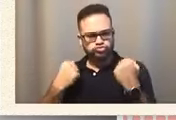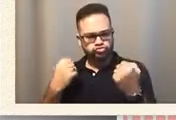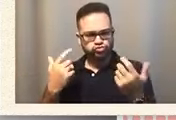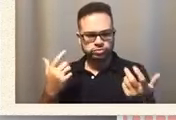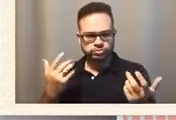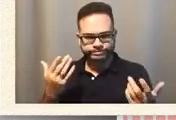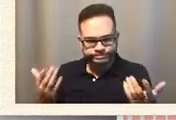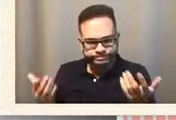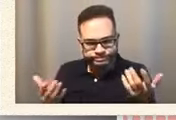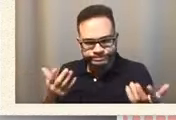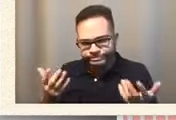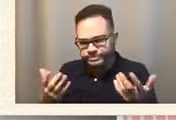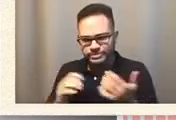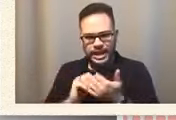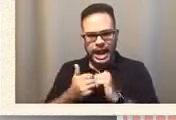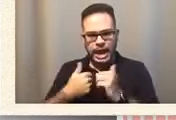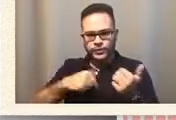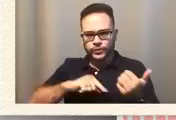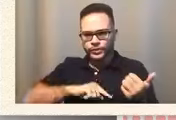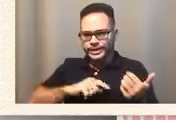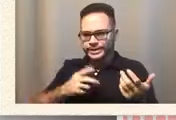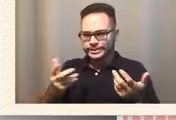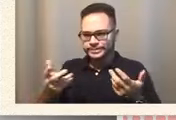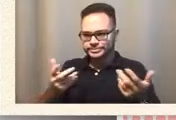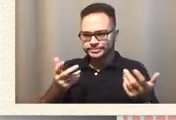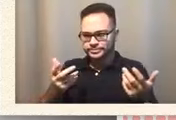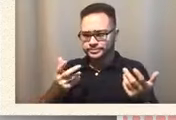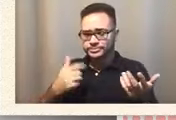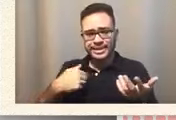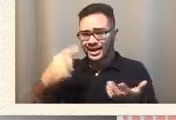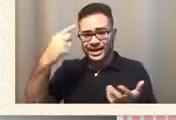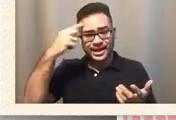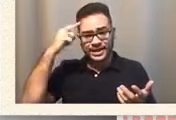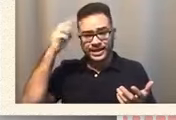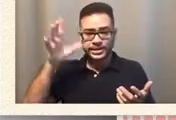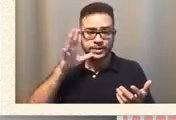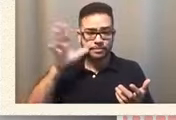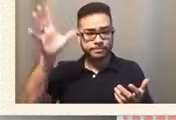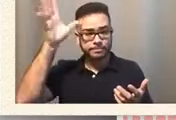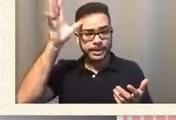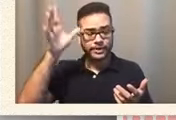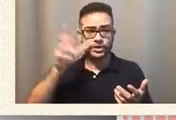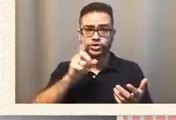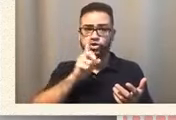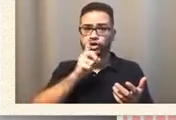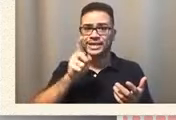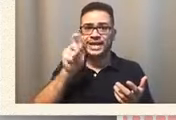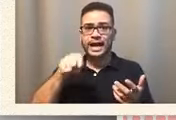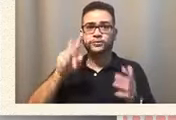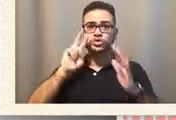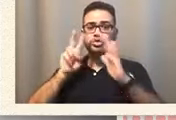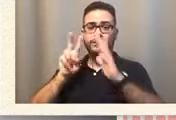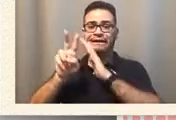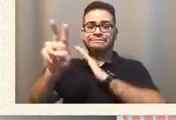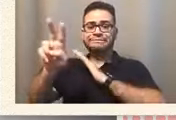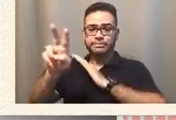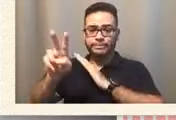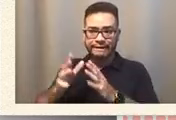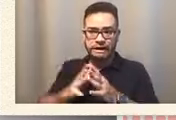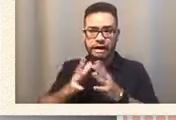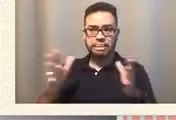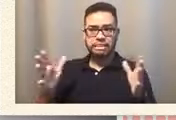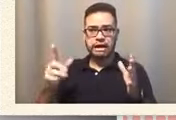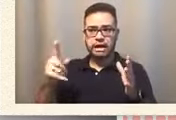How do we, I think parents have to anticipate a lot of those issues that we may